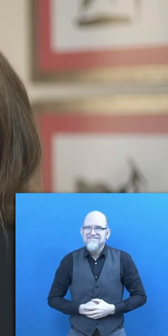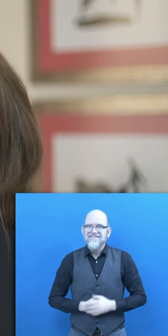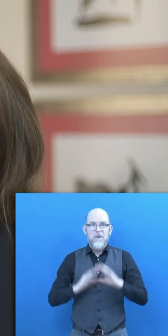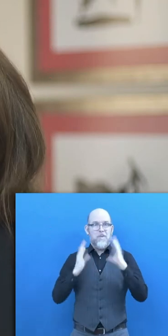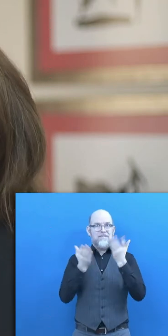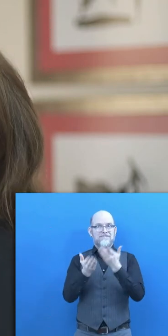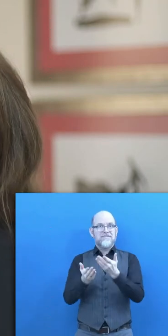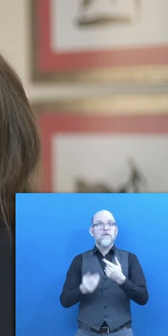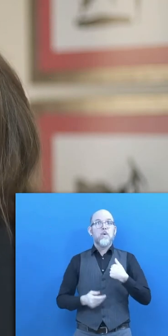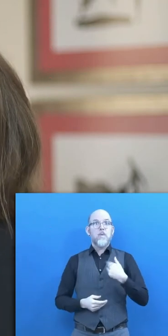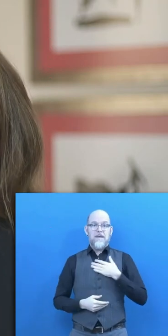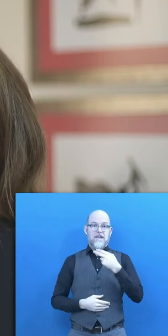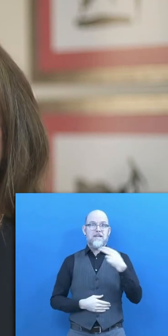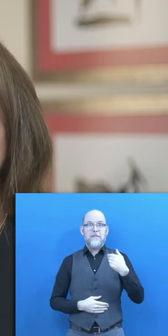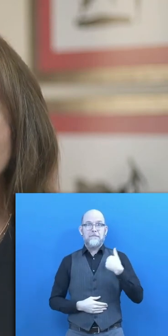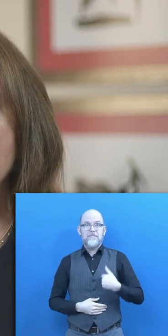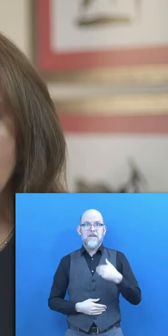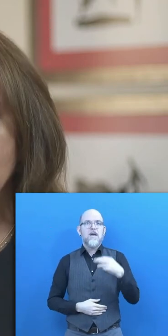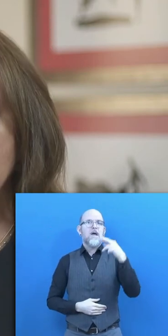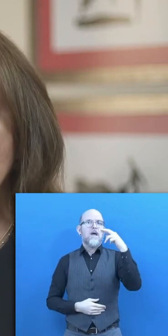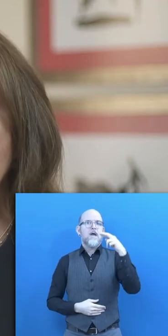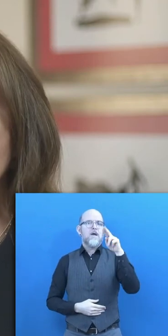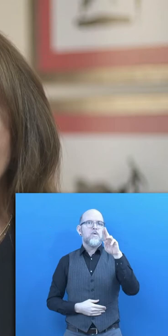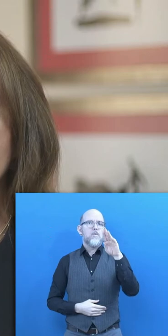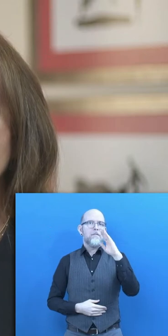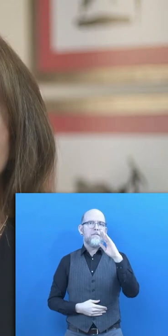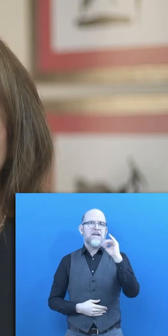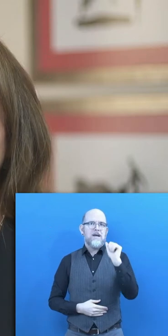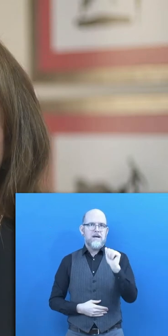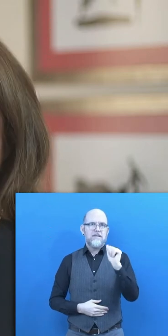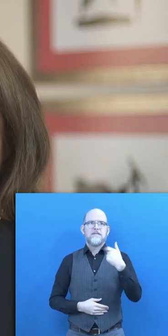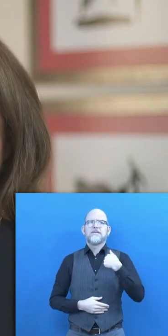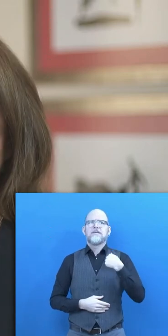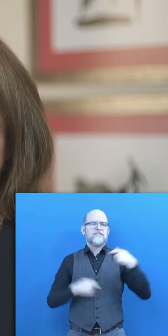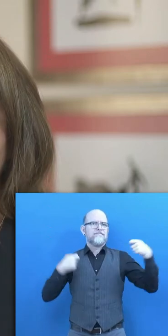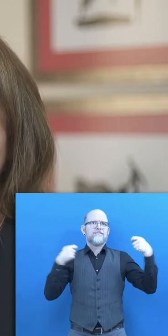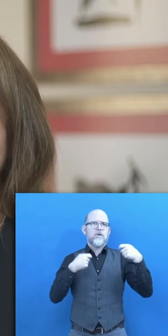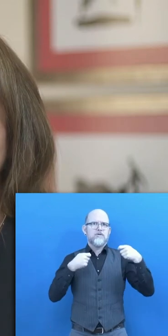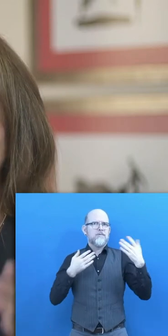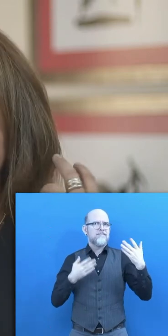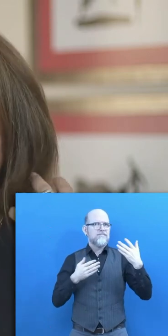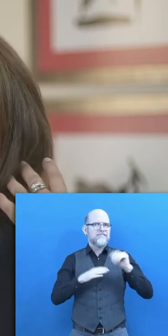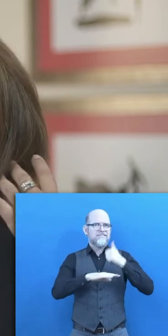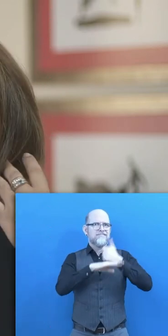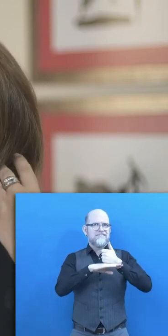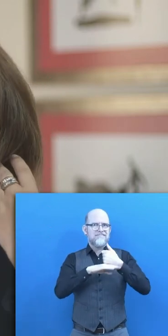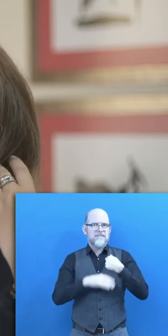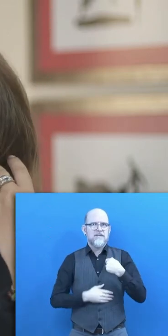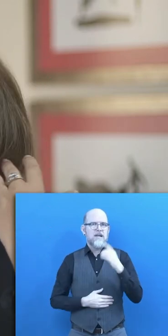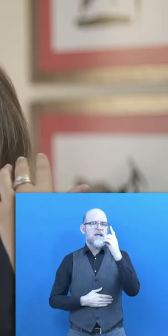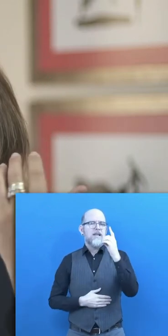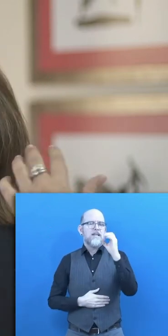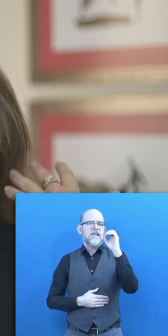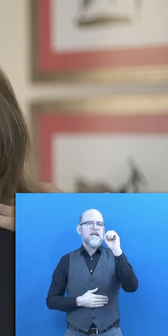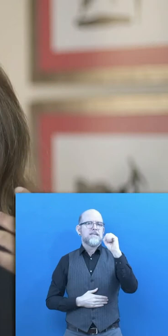My name is Carola Rubia and I am the Executive Director of Fundación Descúbreme. I have white toned